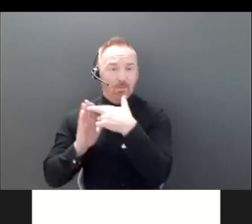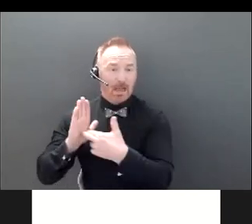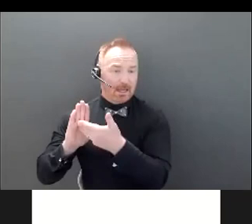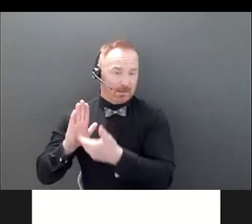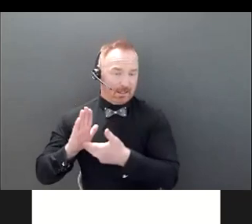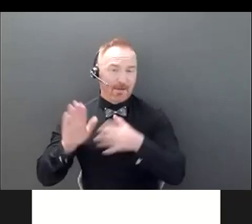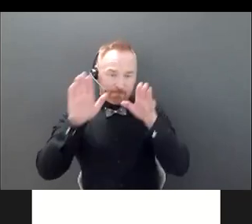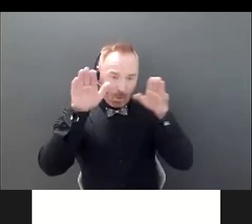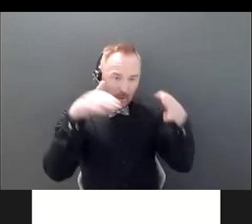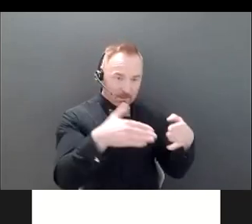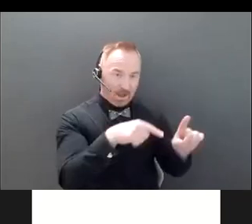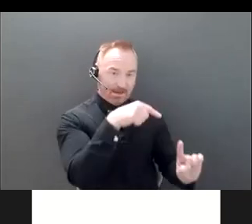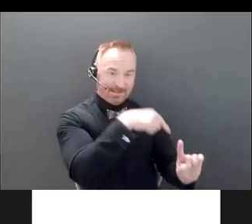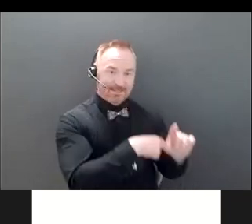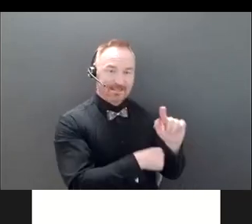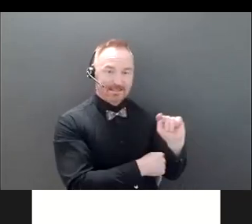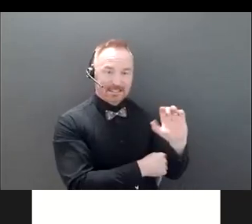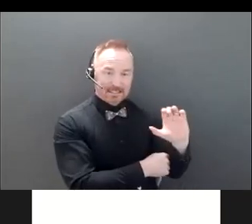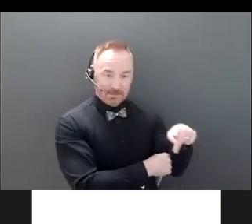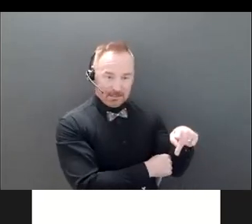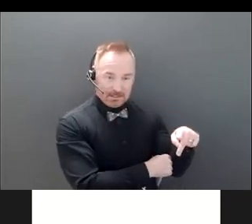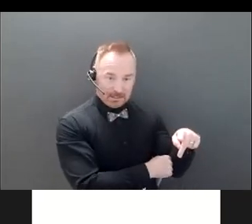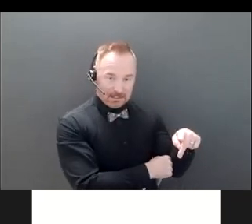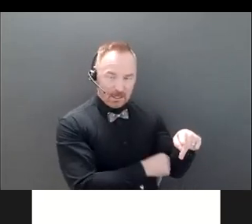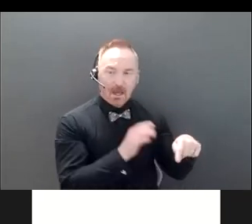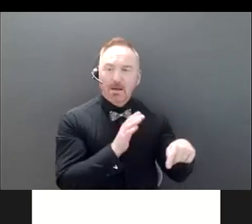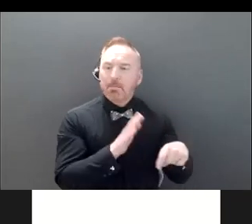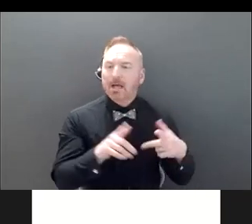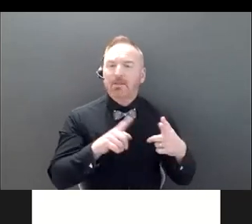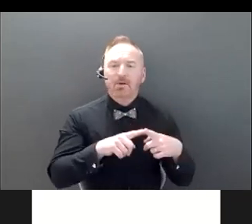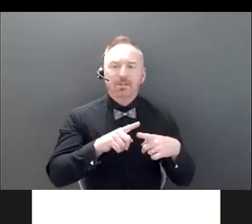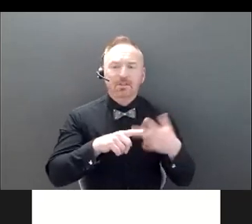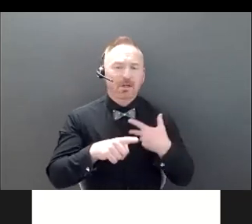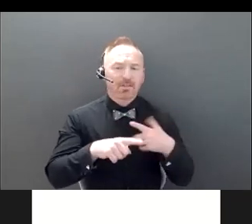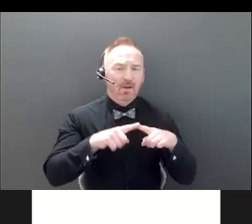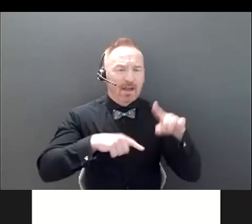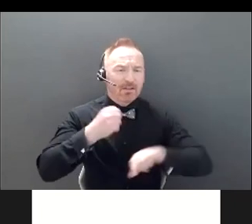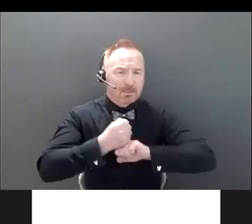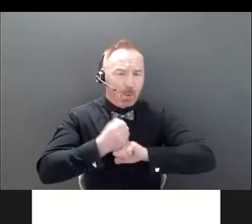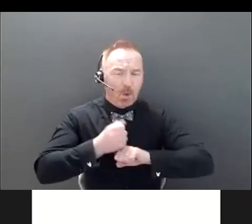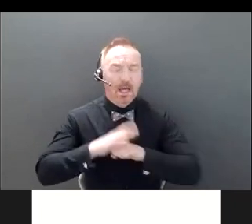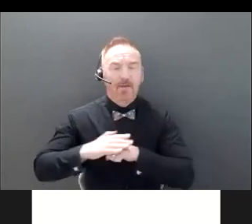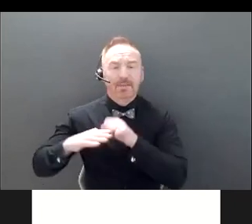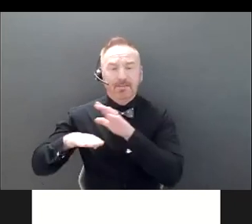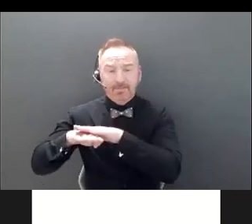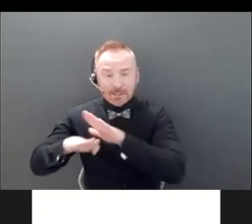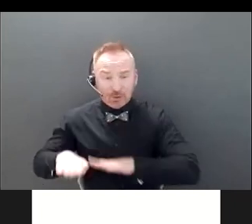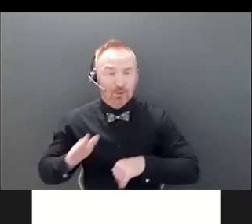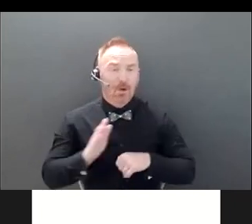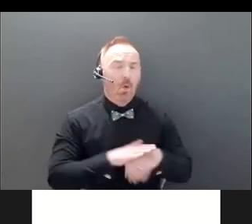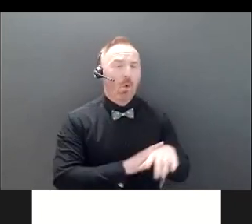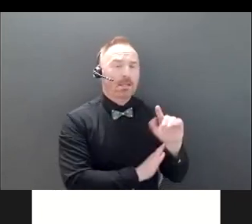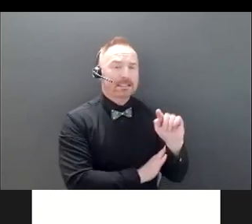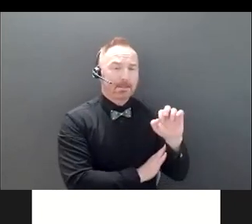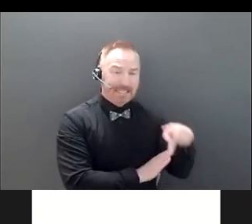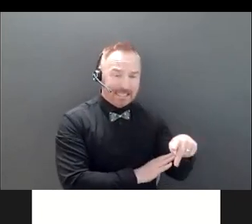recognize that there's a wide variety of support that the advisor or the trusted contact person or the, the